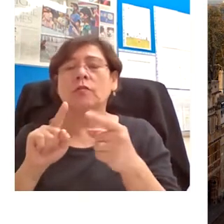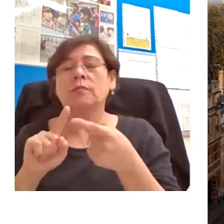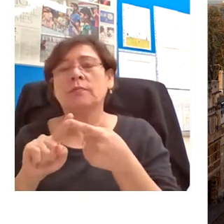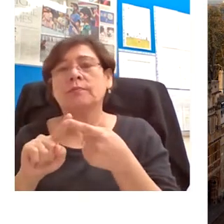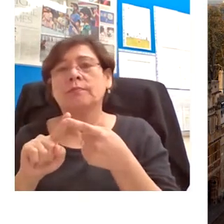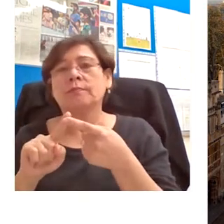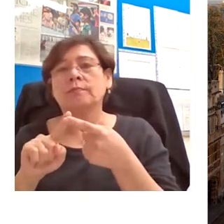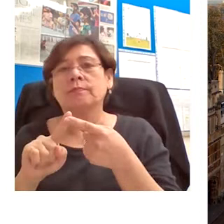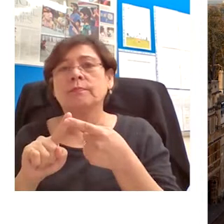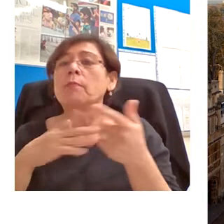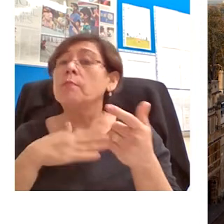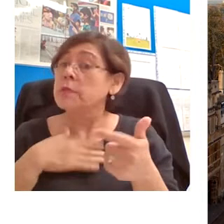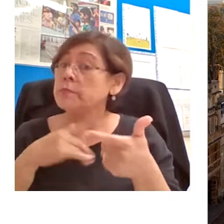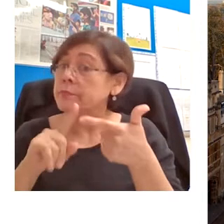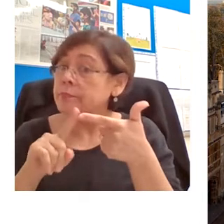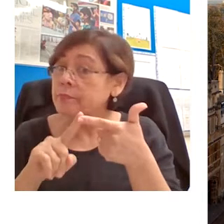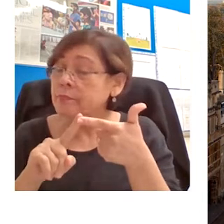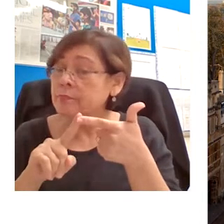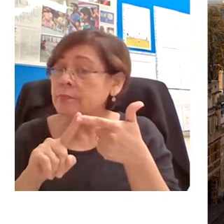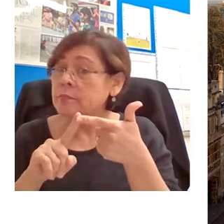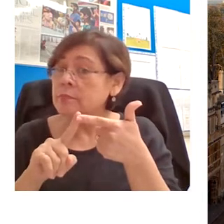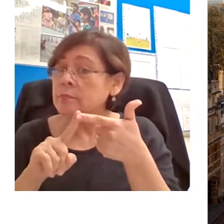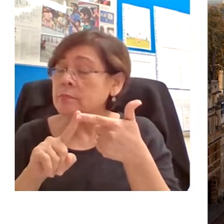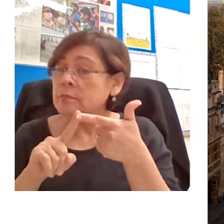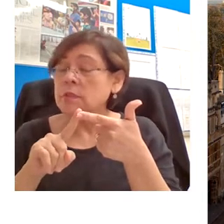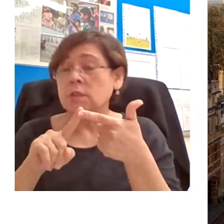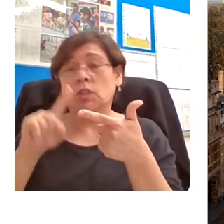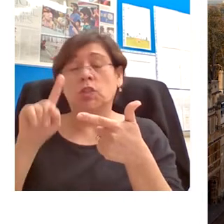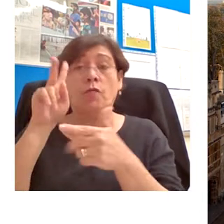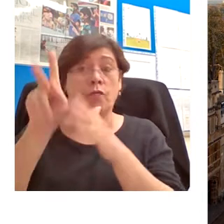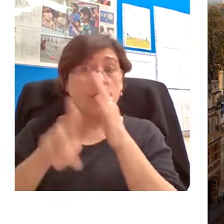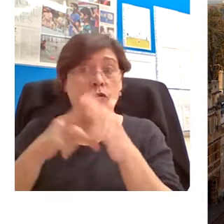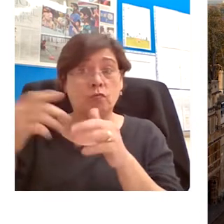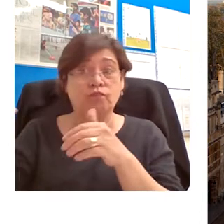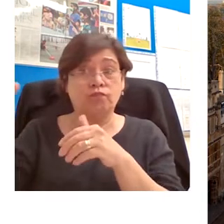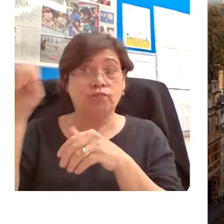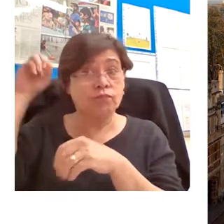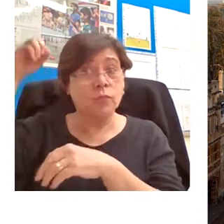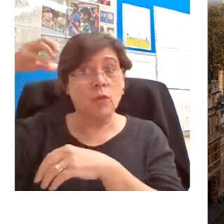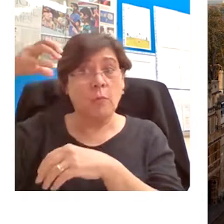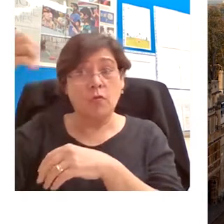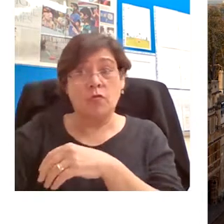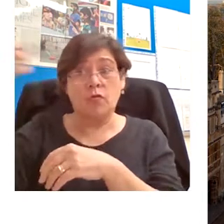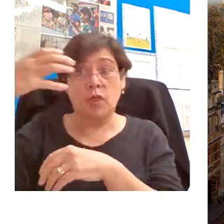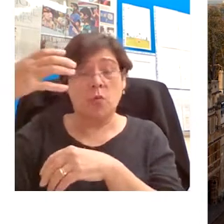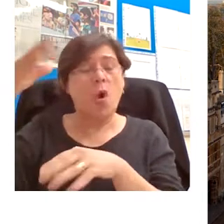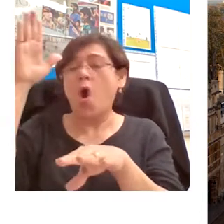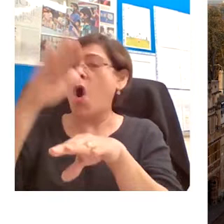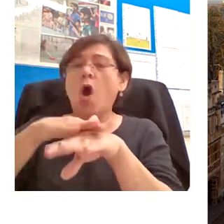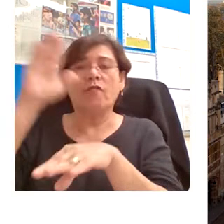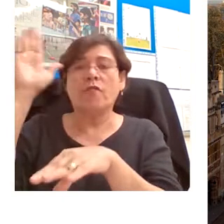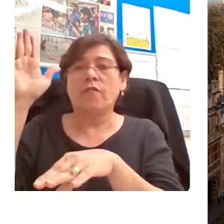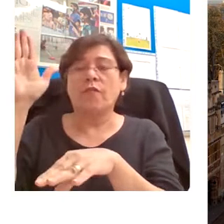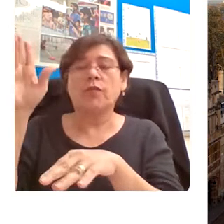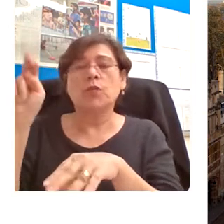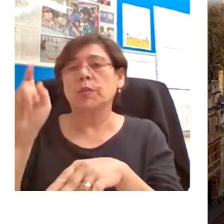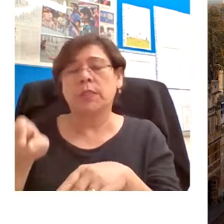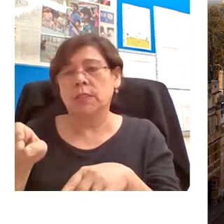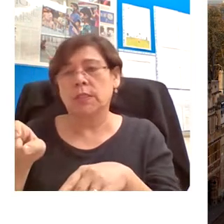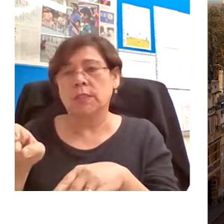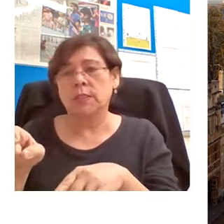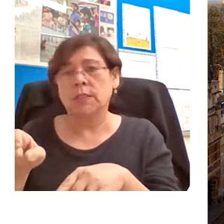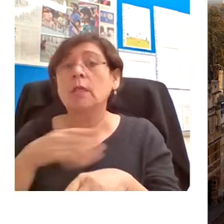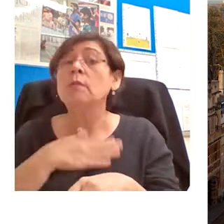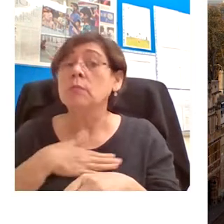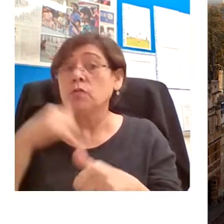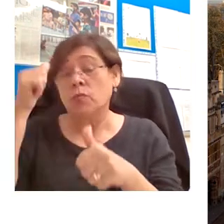Likewise, please also turn your video cameras off so that we can conserve bandwidth. Do note that we are recording this session for